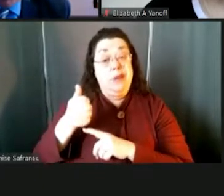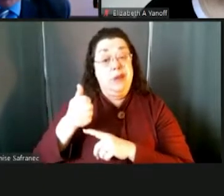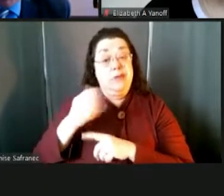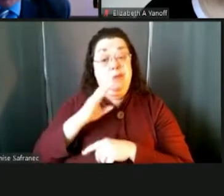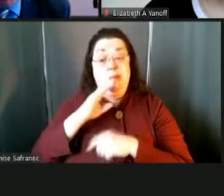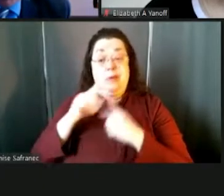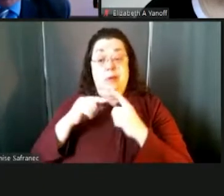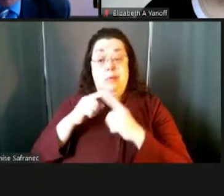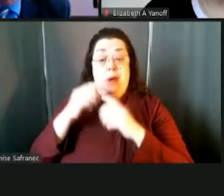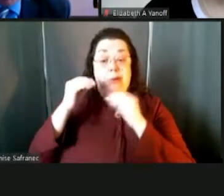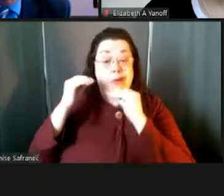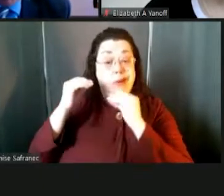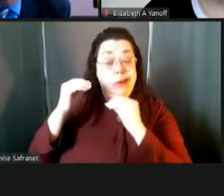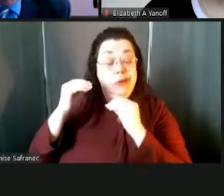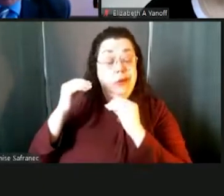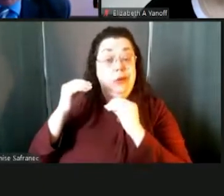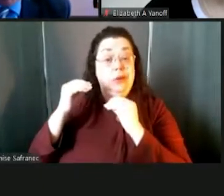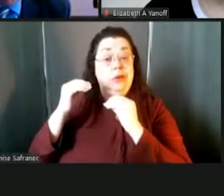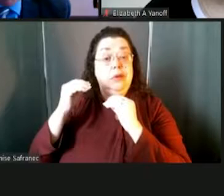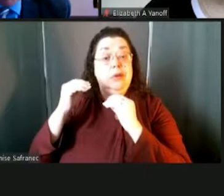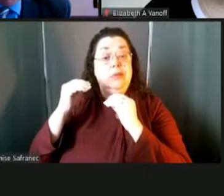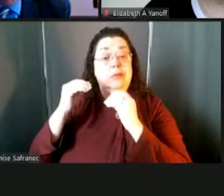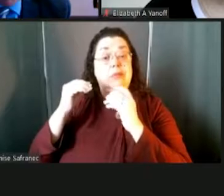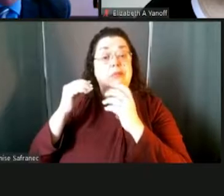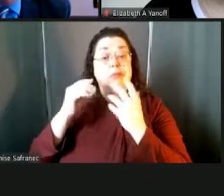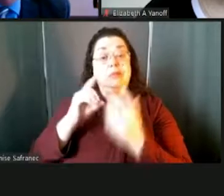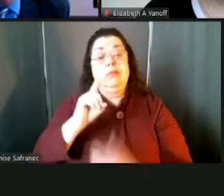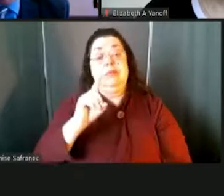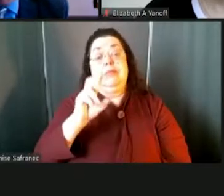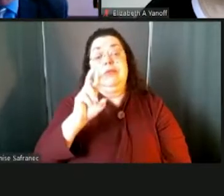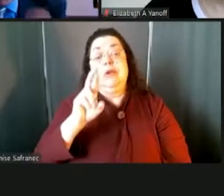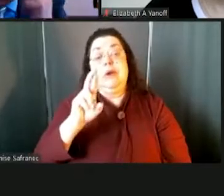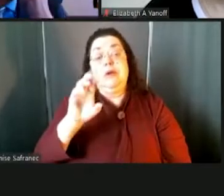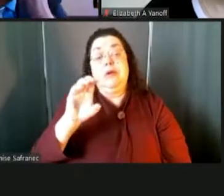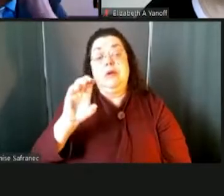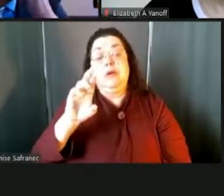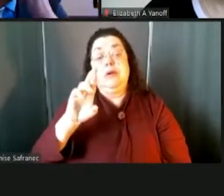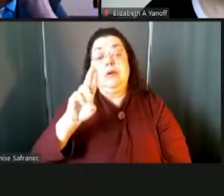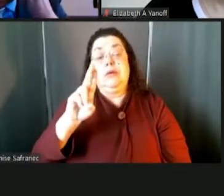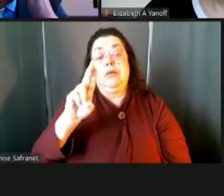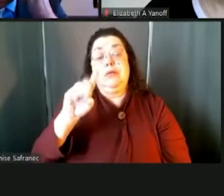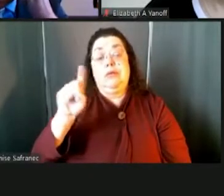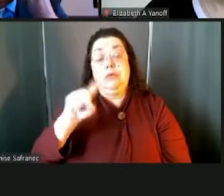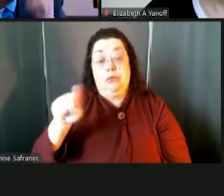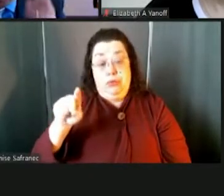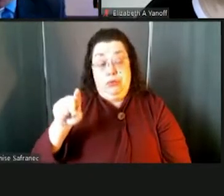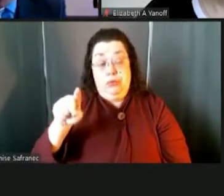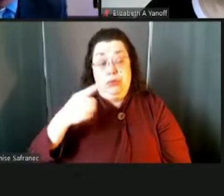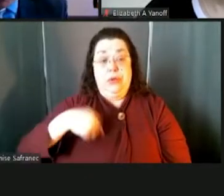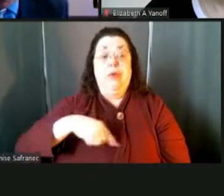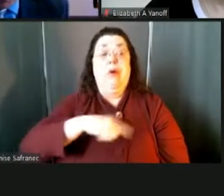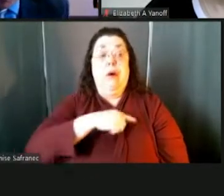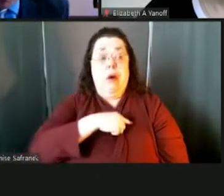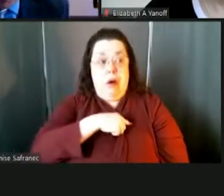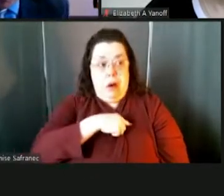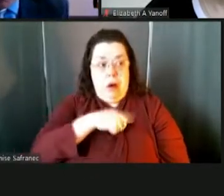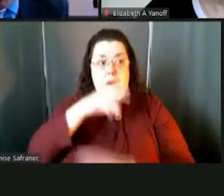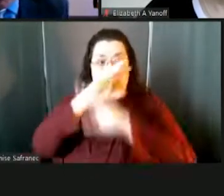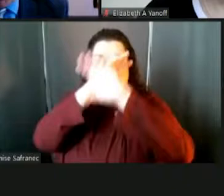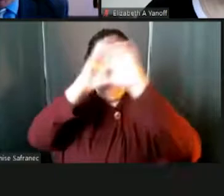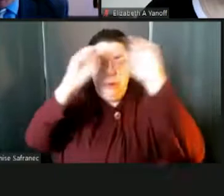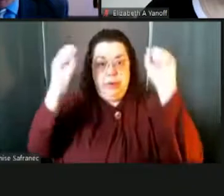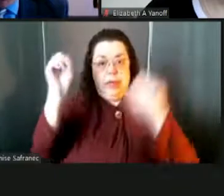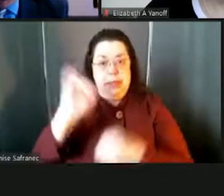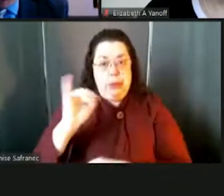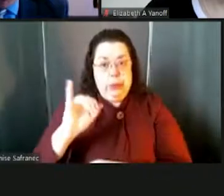think, you know, Dr. Cruz is our, you know, Questar BOCES superintendent. So we're with her three times a week at